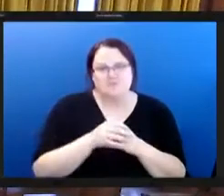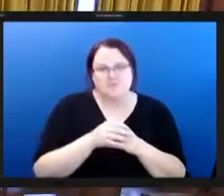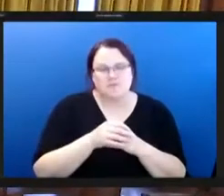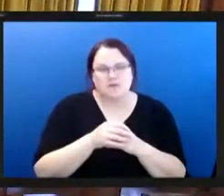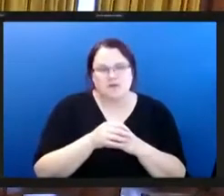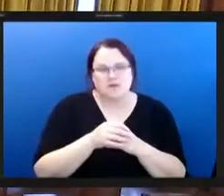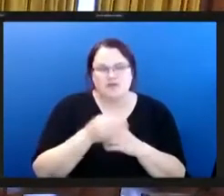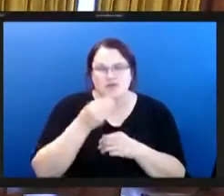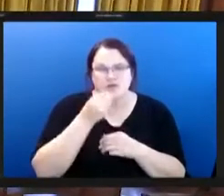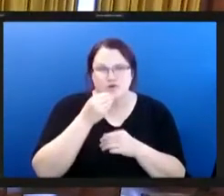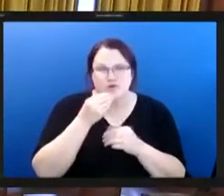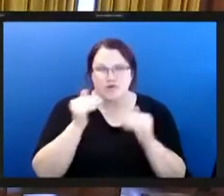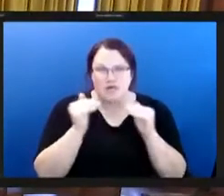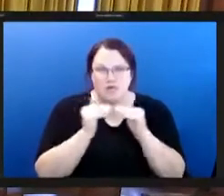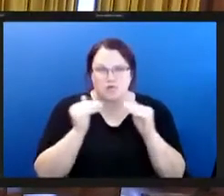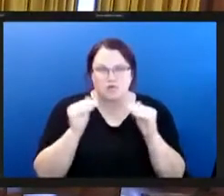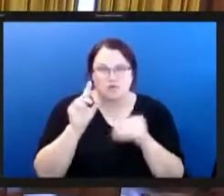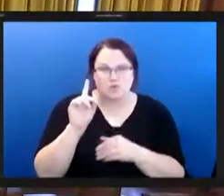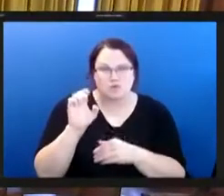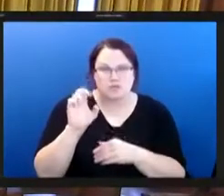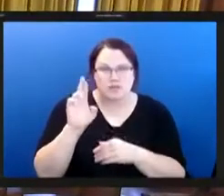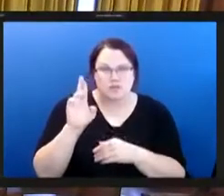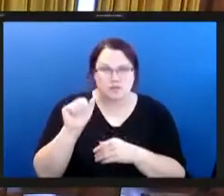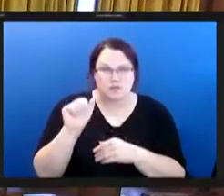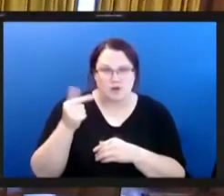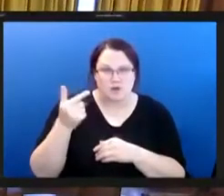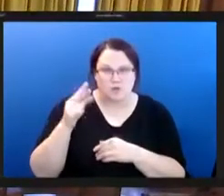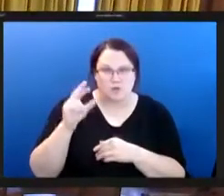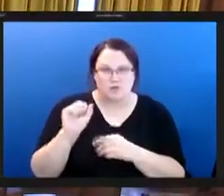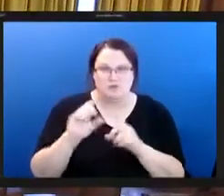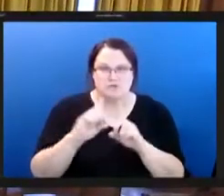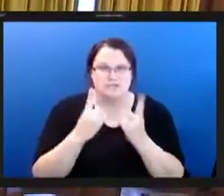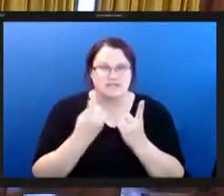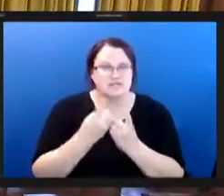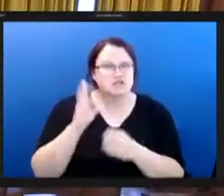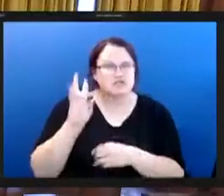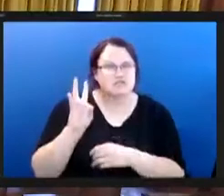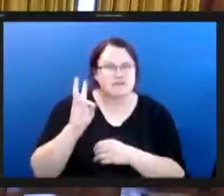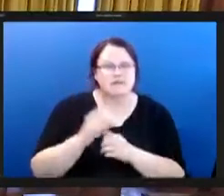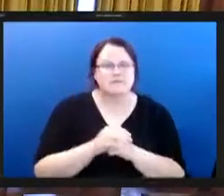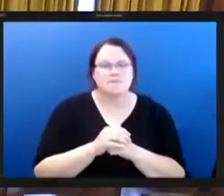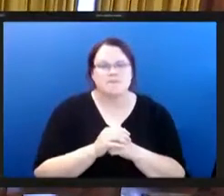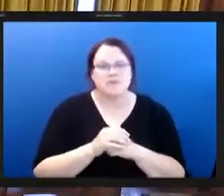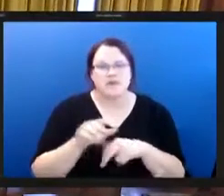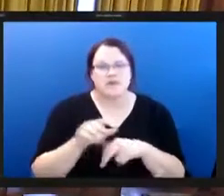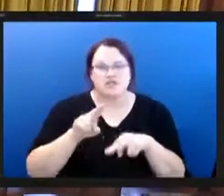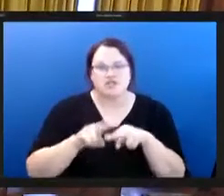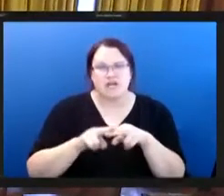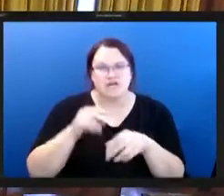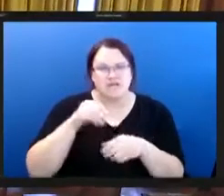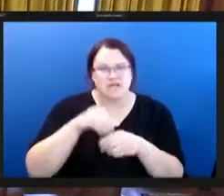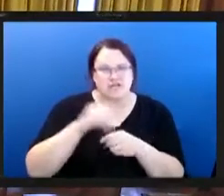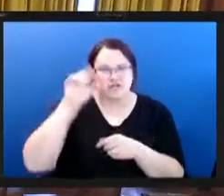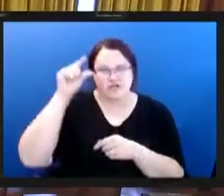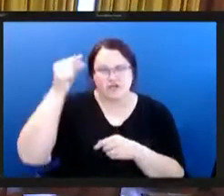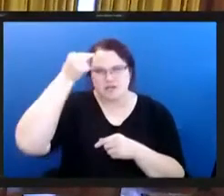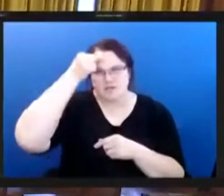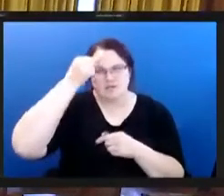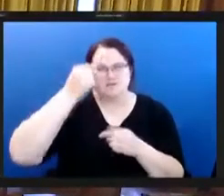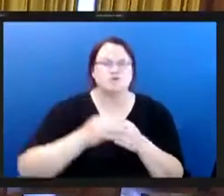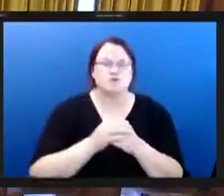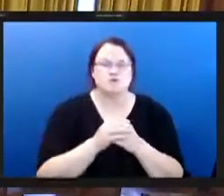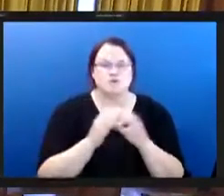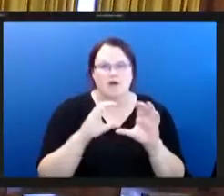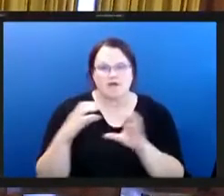my name is deborah gross and i am the council member from district 7 and the chair of intergovernmental affairs will the kirk